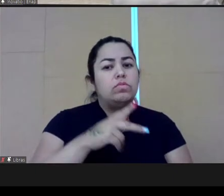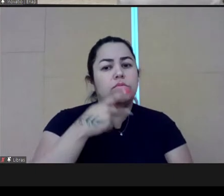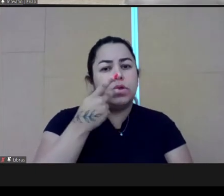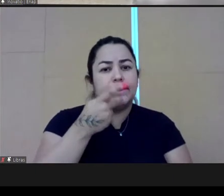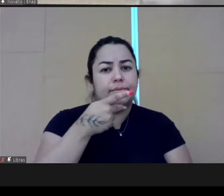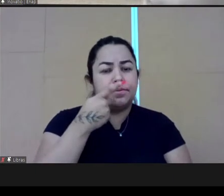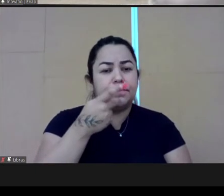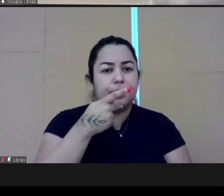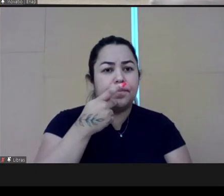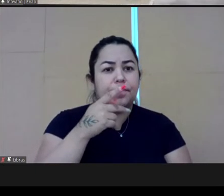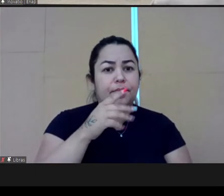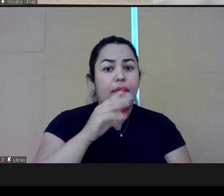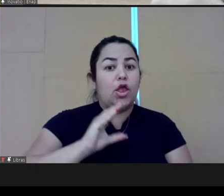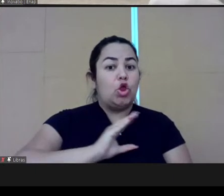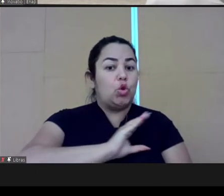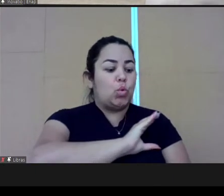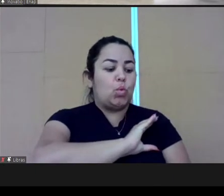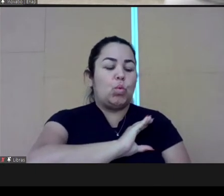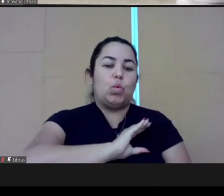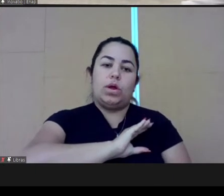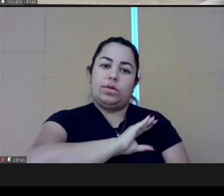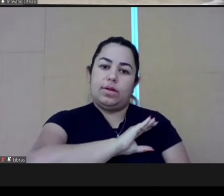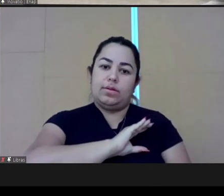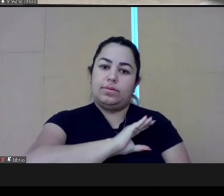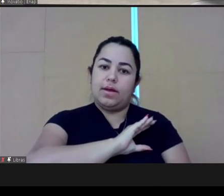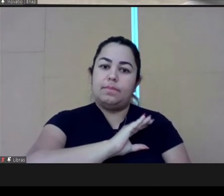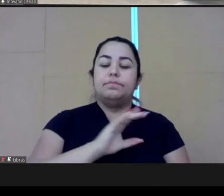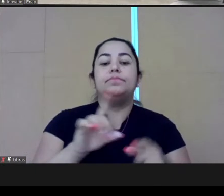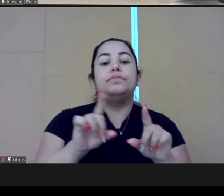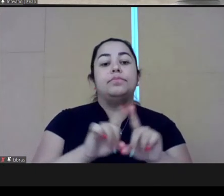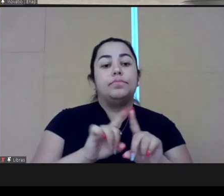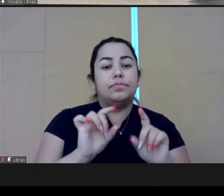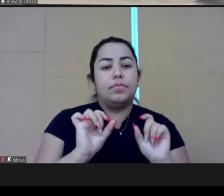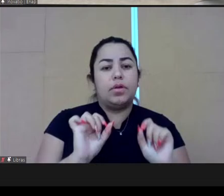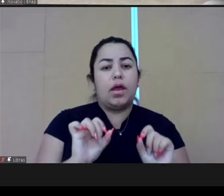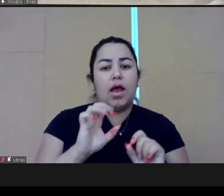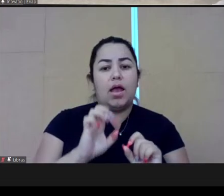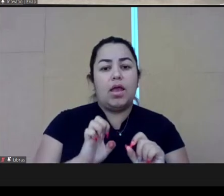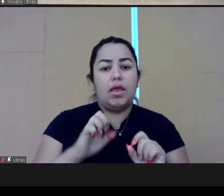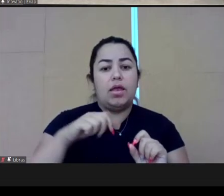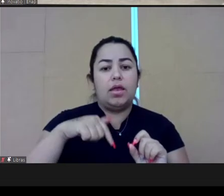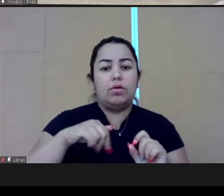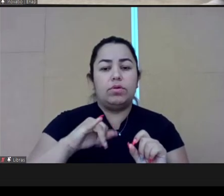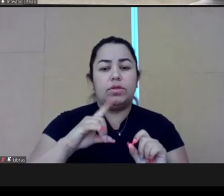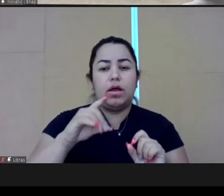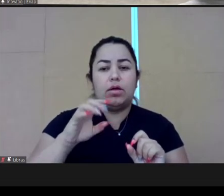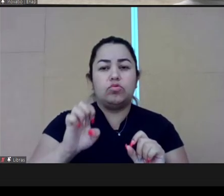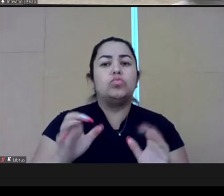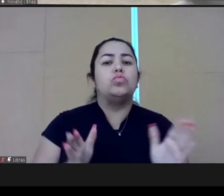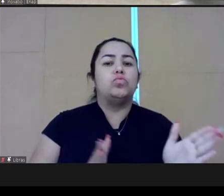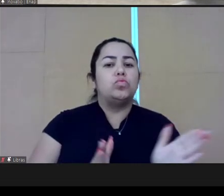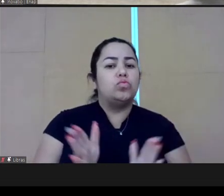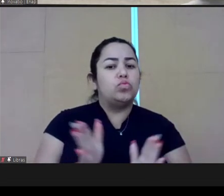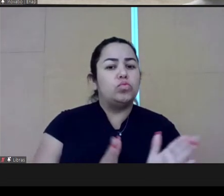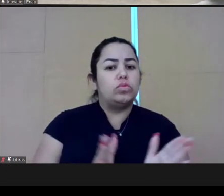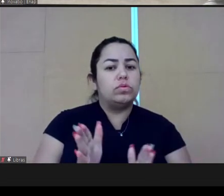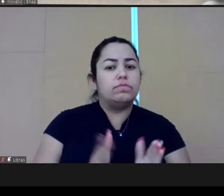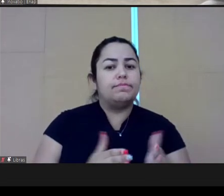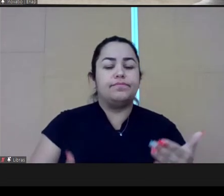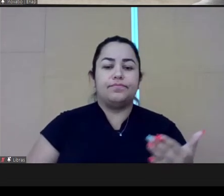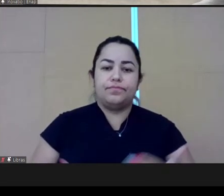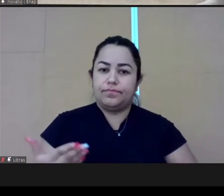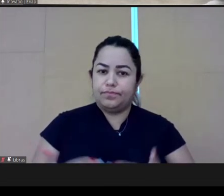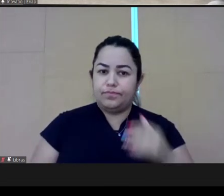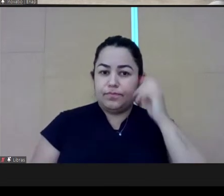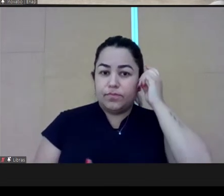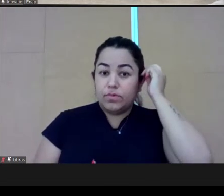equity, diversity, and inclusion is a major preoccupation of public service leaders. From the very most senior levels to the most junior